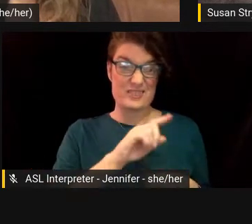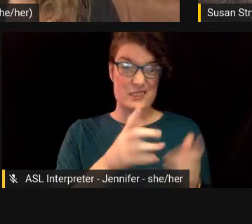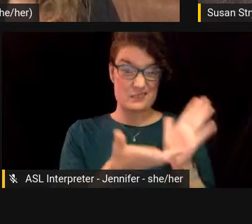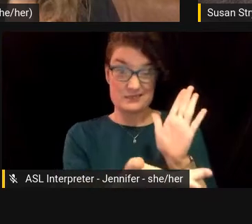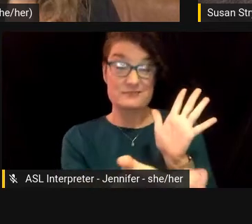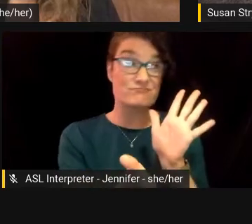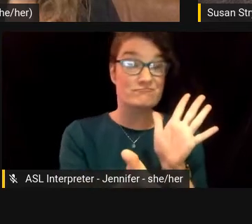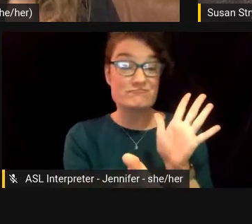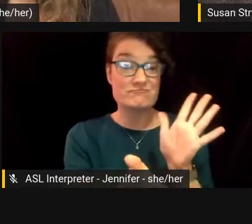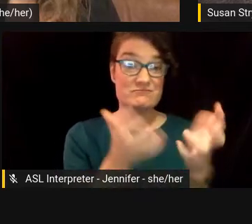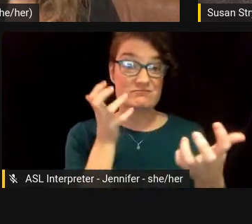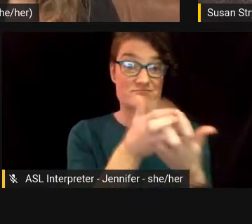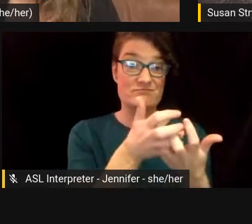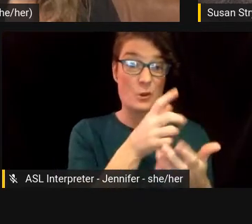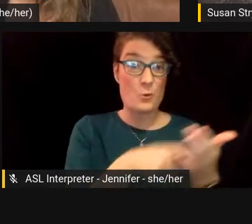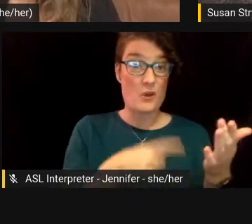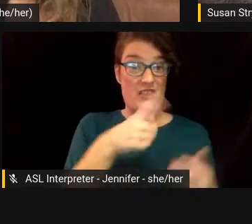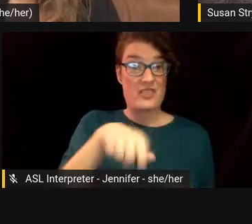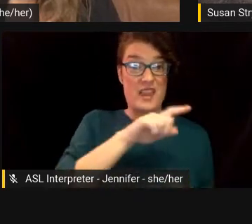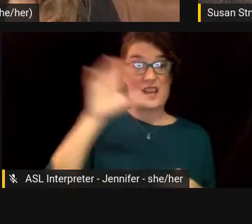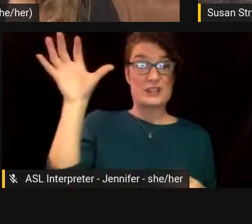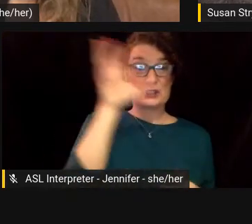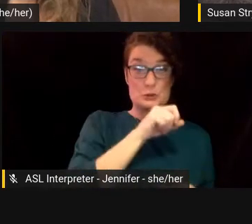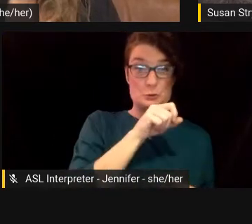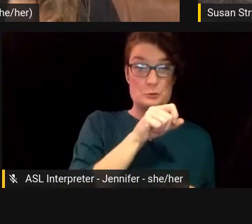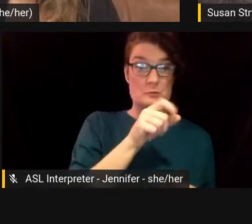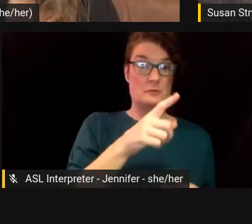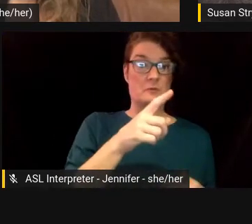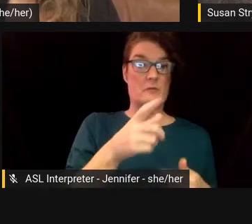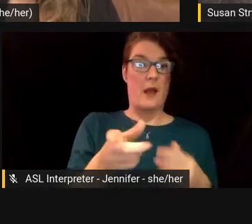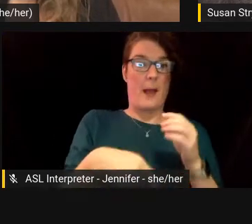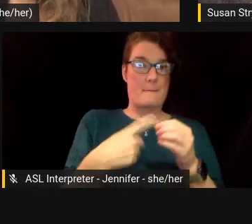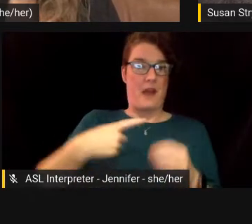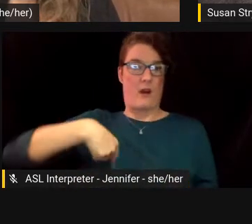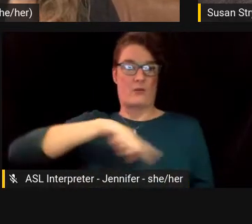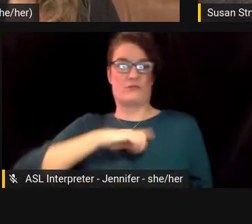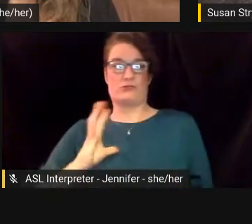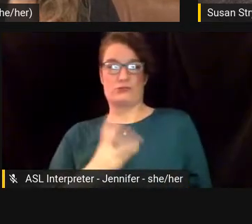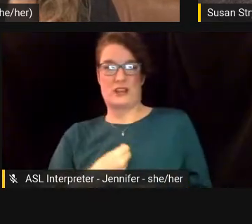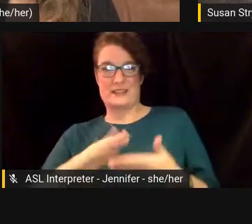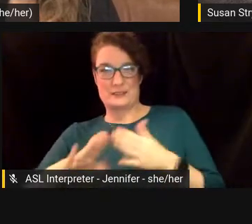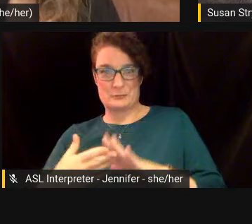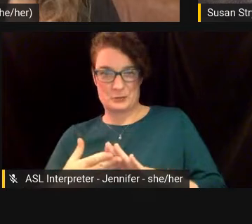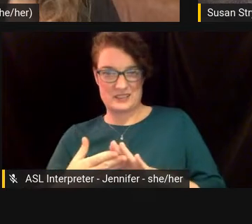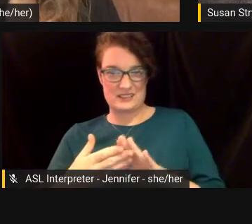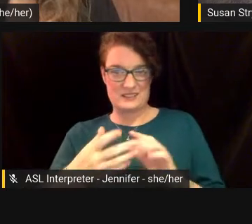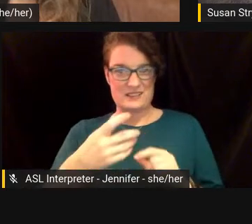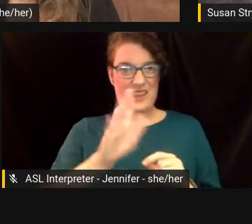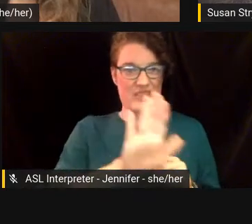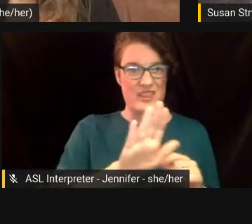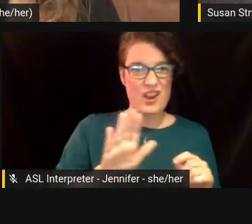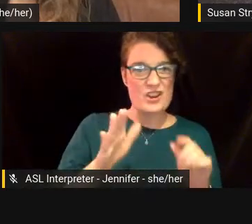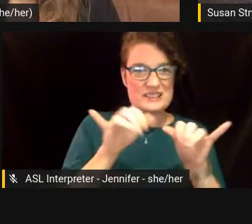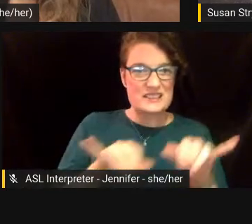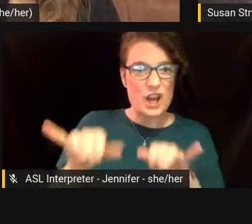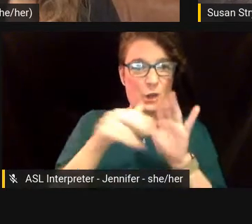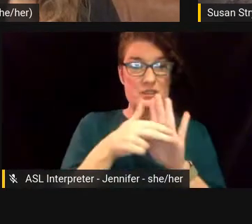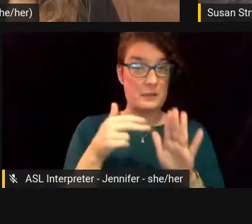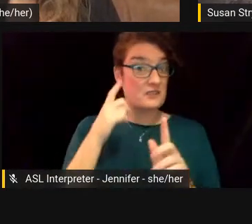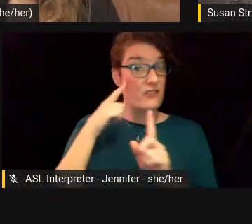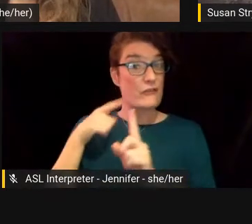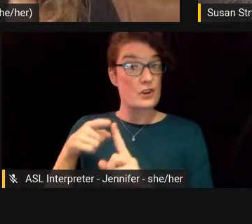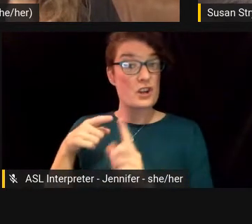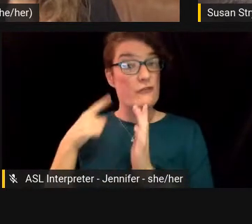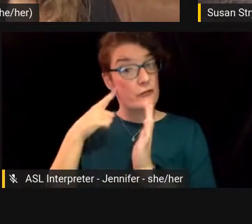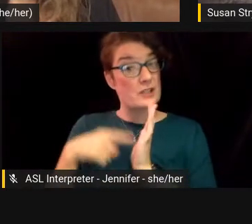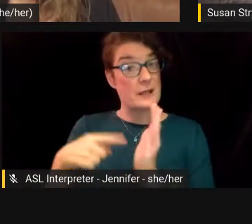audiences, what they assume or what they stereotype about transgender people. And I mean, you see that throughout horror, for example, the